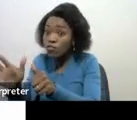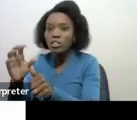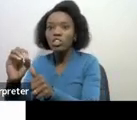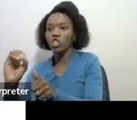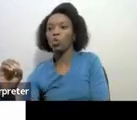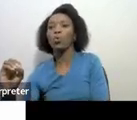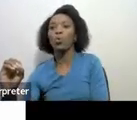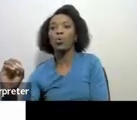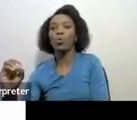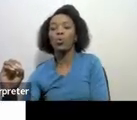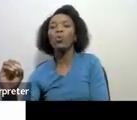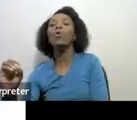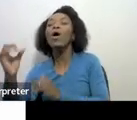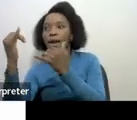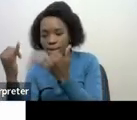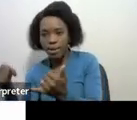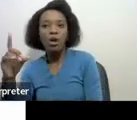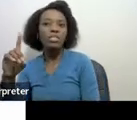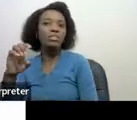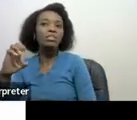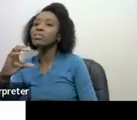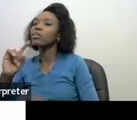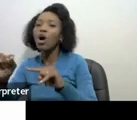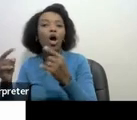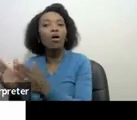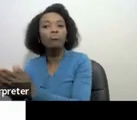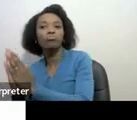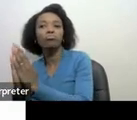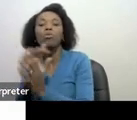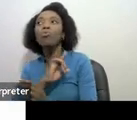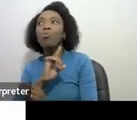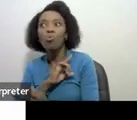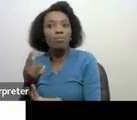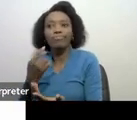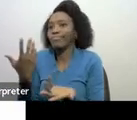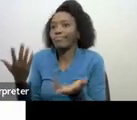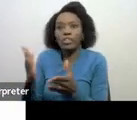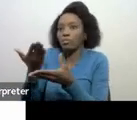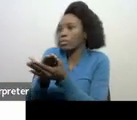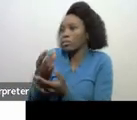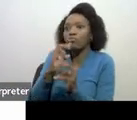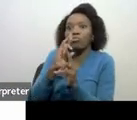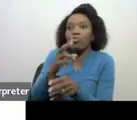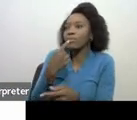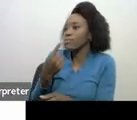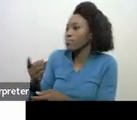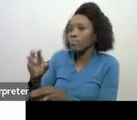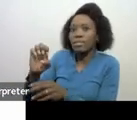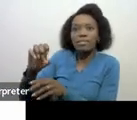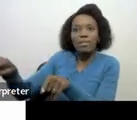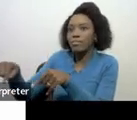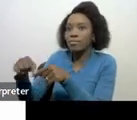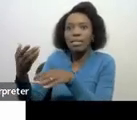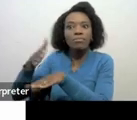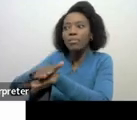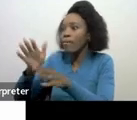the DEC cannot be requested when the case has been reported as an estate because there's a few steps that need to be